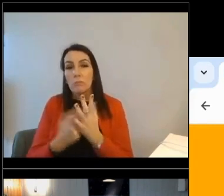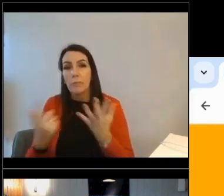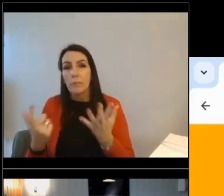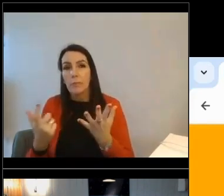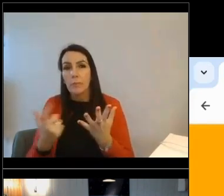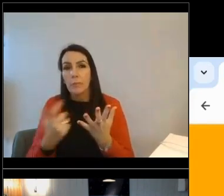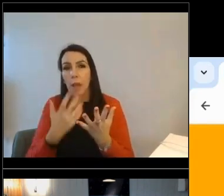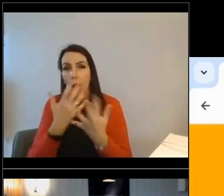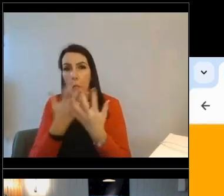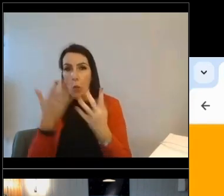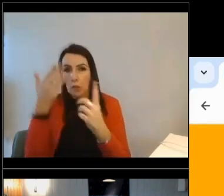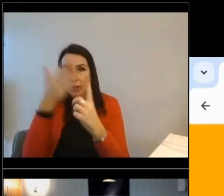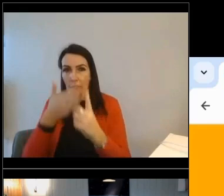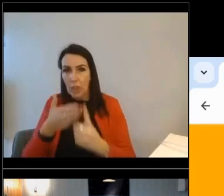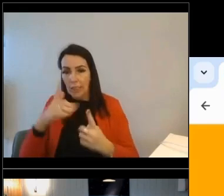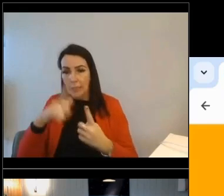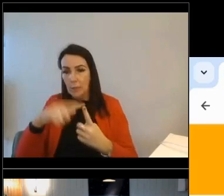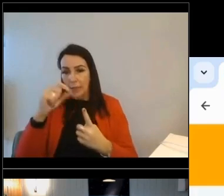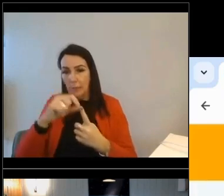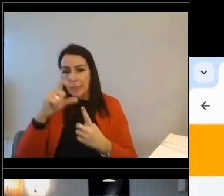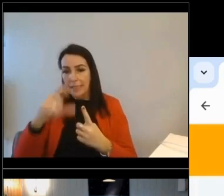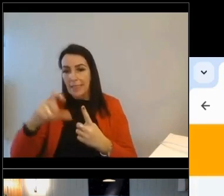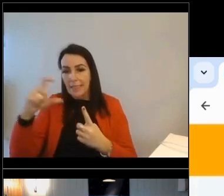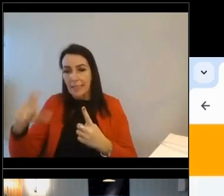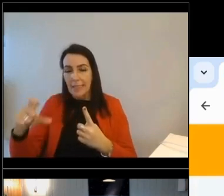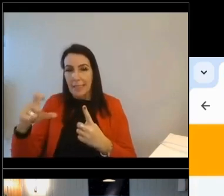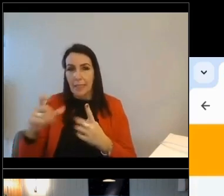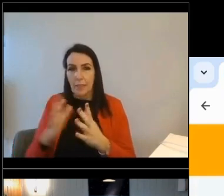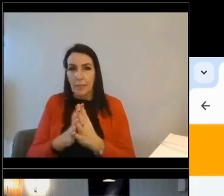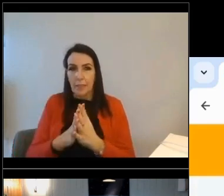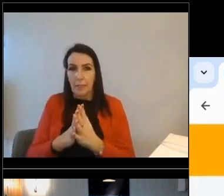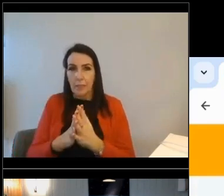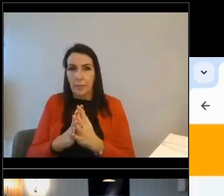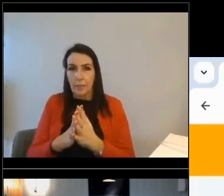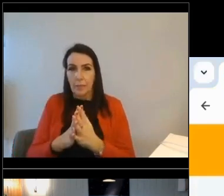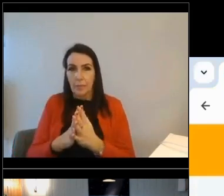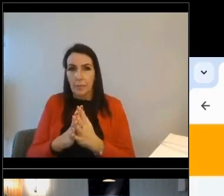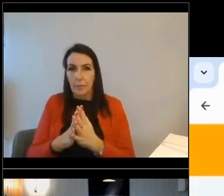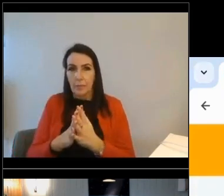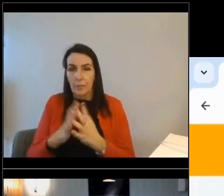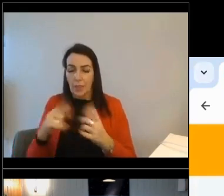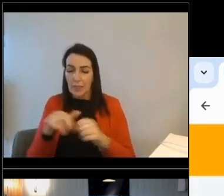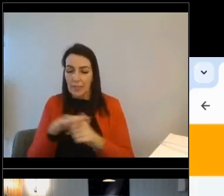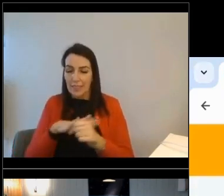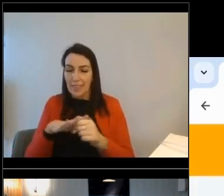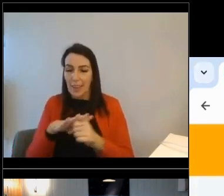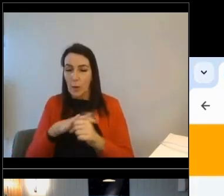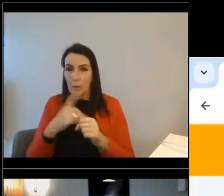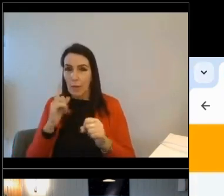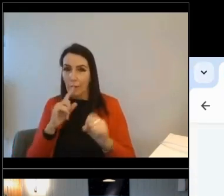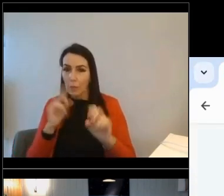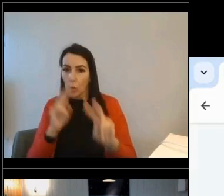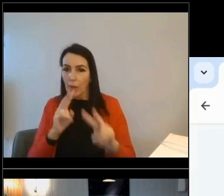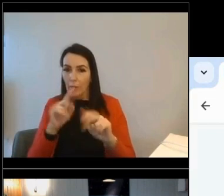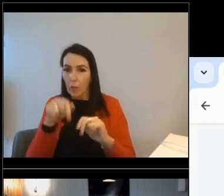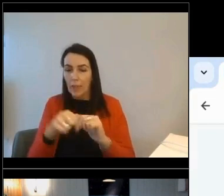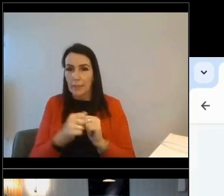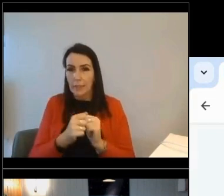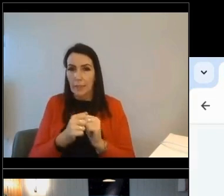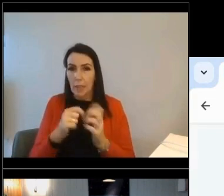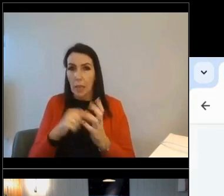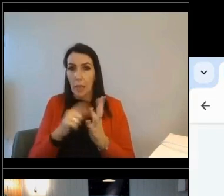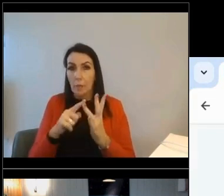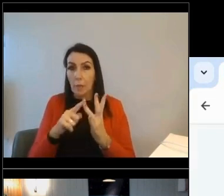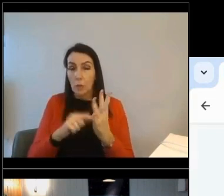targets around EPCC, then obviously this is a fairly logical scenario for people to look at. And the tool will help them